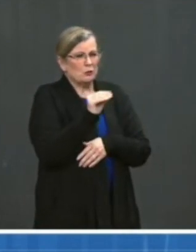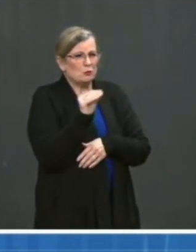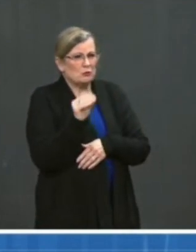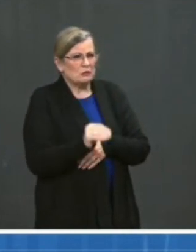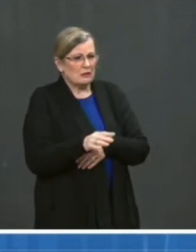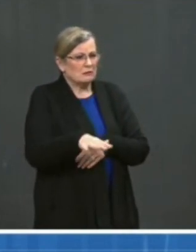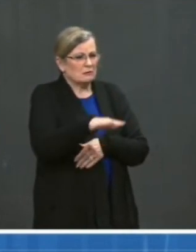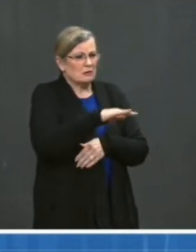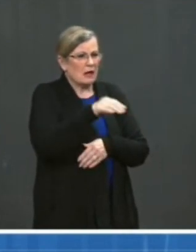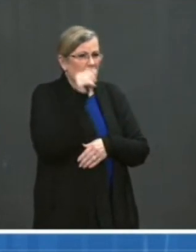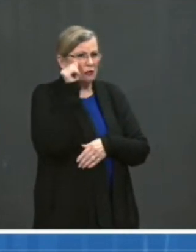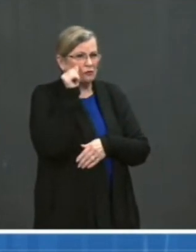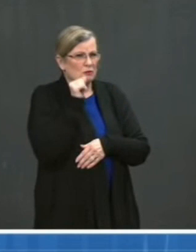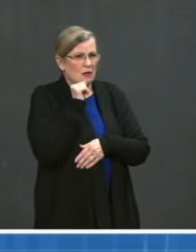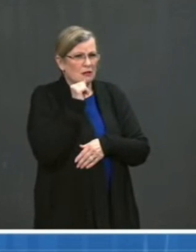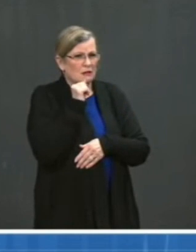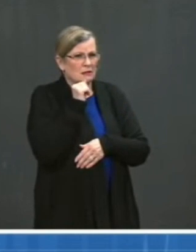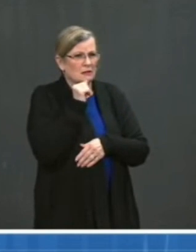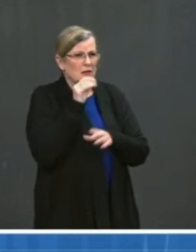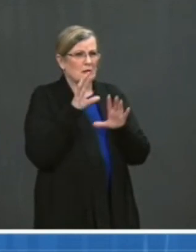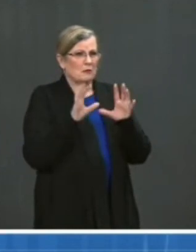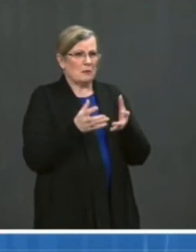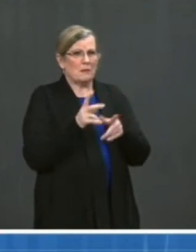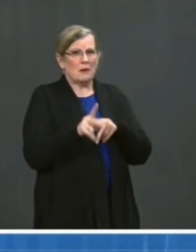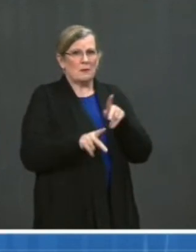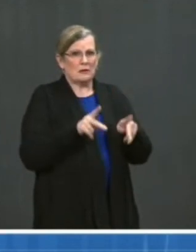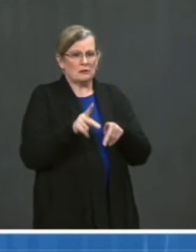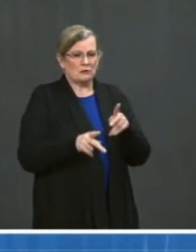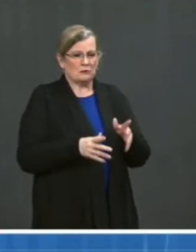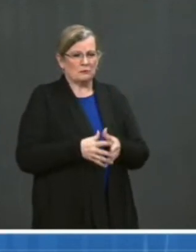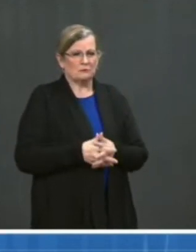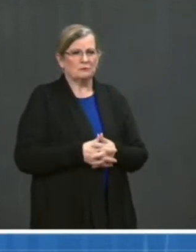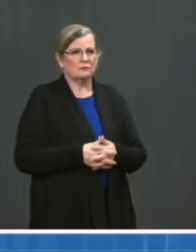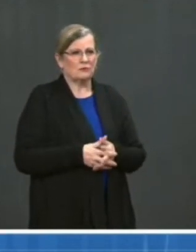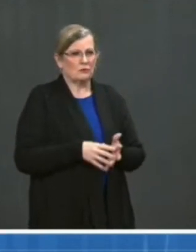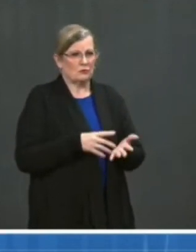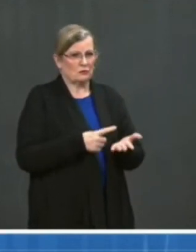Next question. Jeff Mason, Reuters.